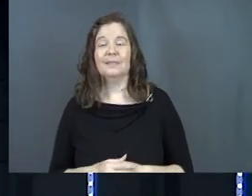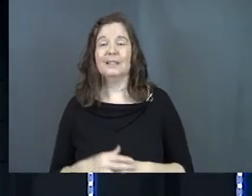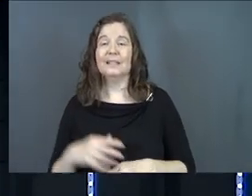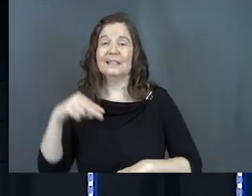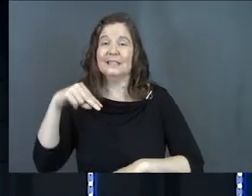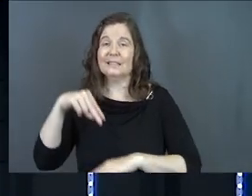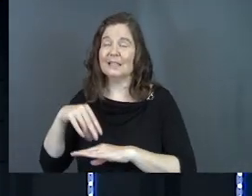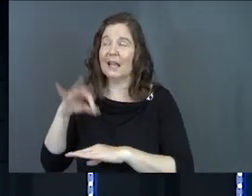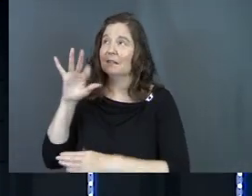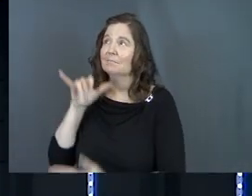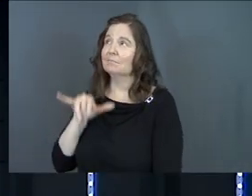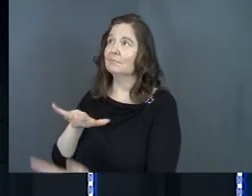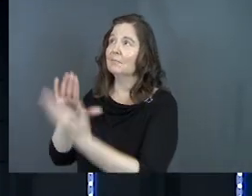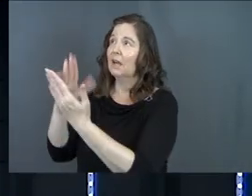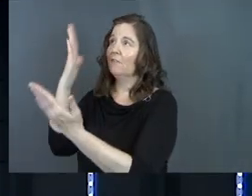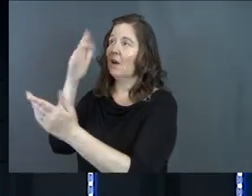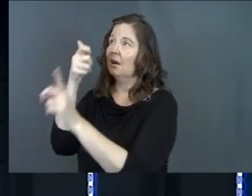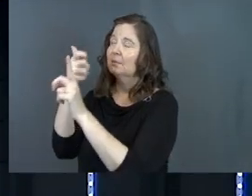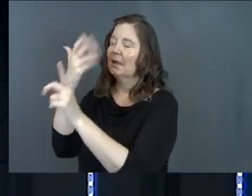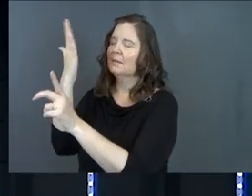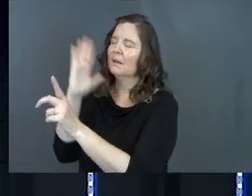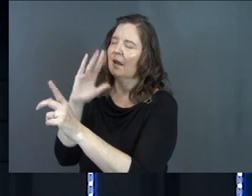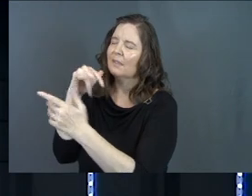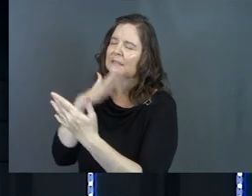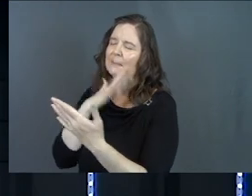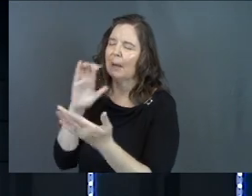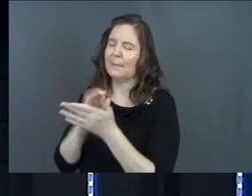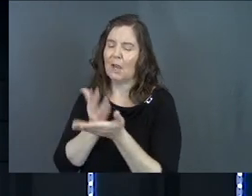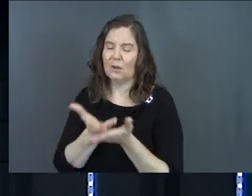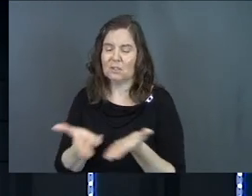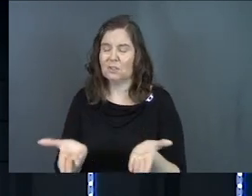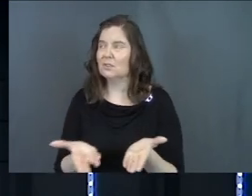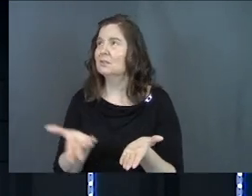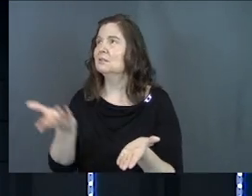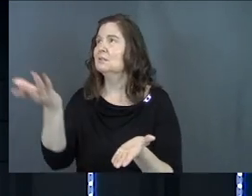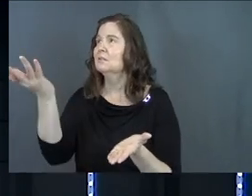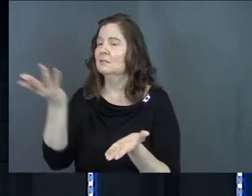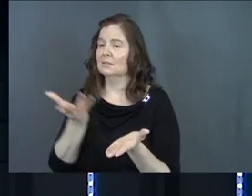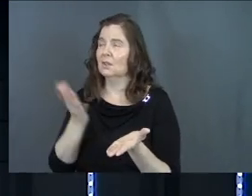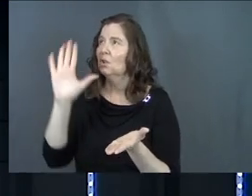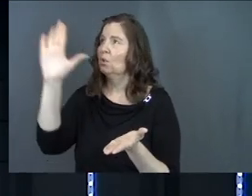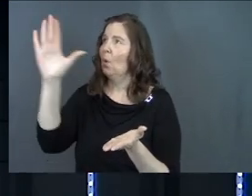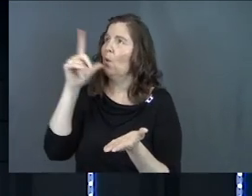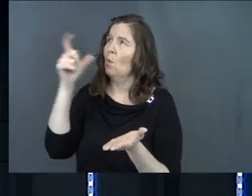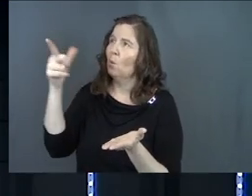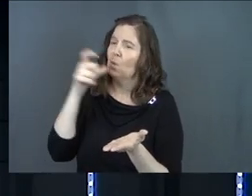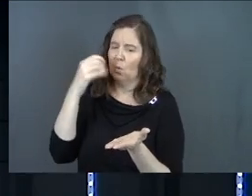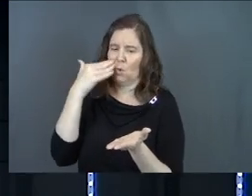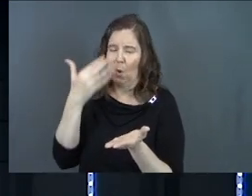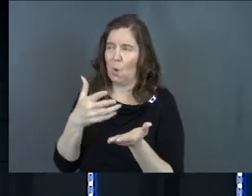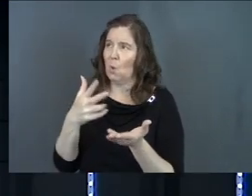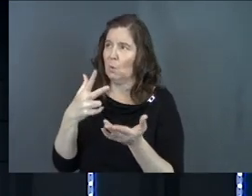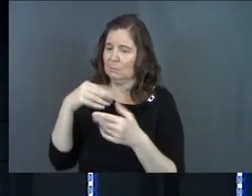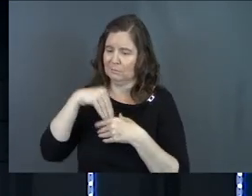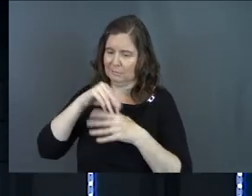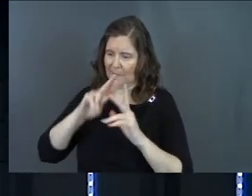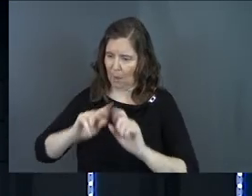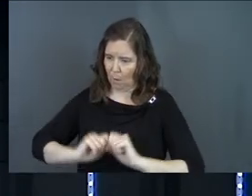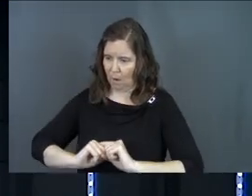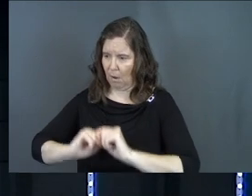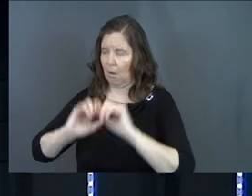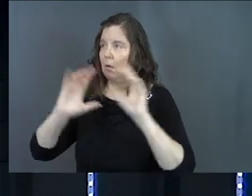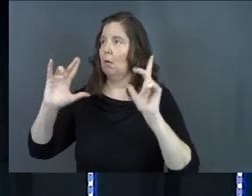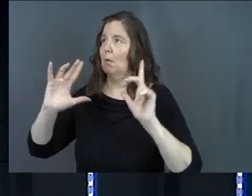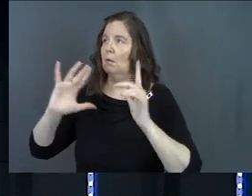Stand at the feet of God himself and say, God, this is my marriage. You're the one that knows the skeleton key that will